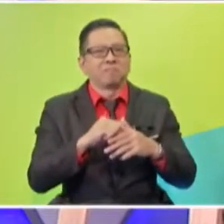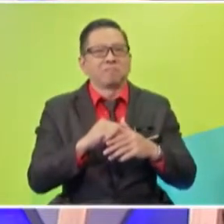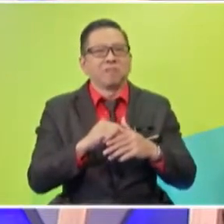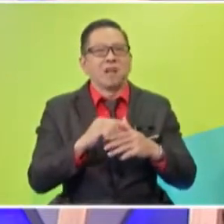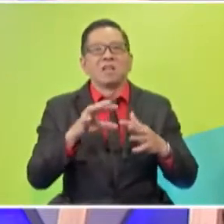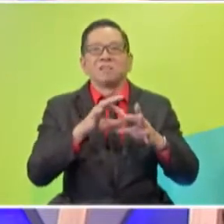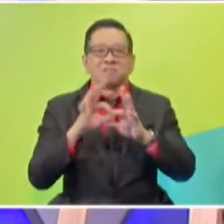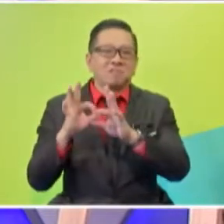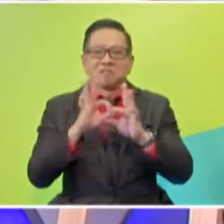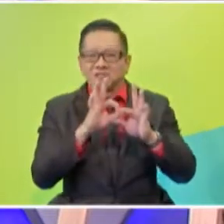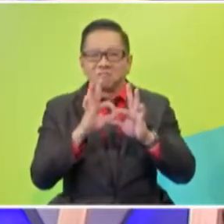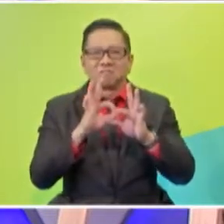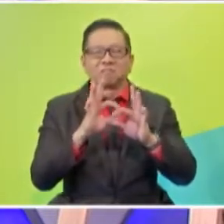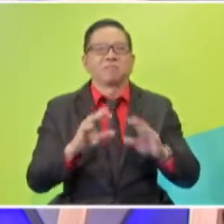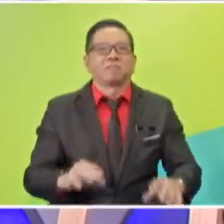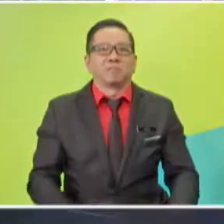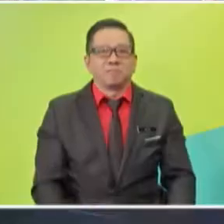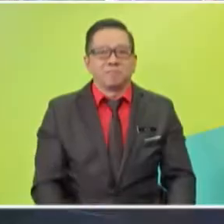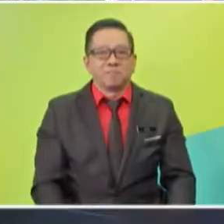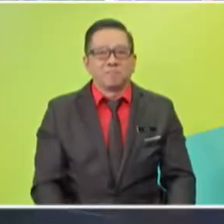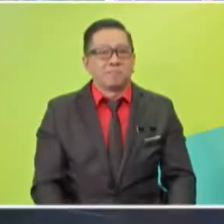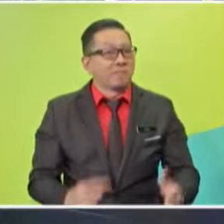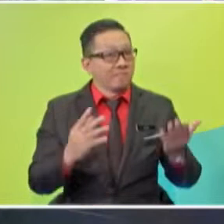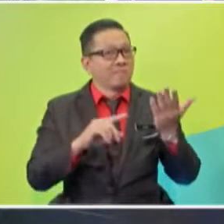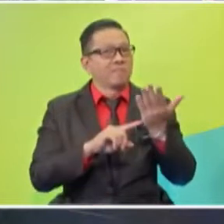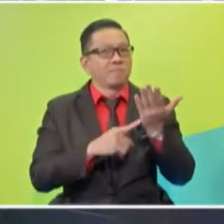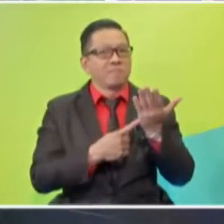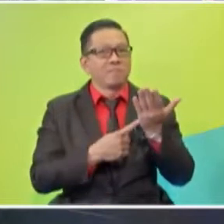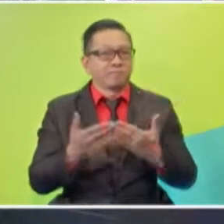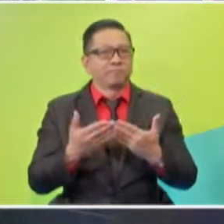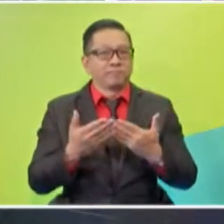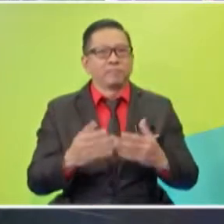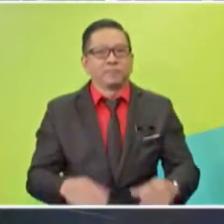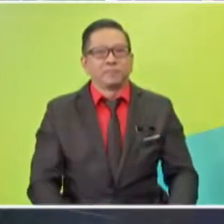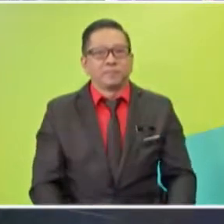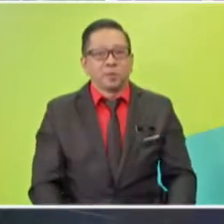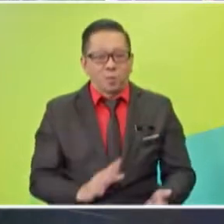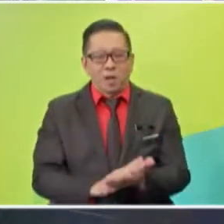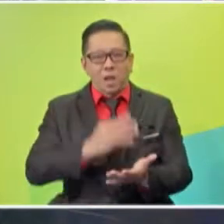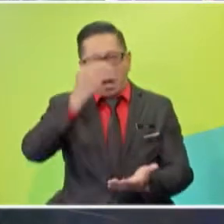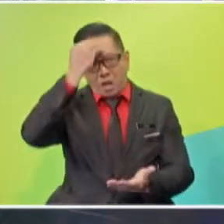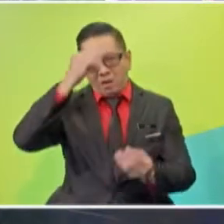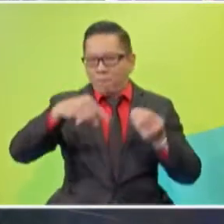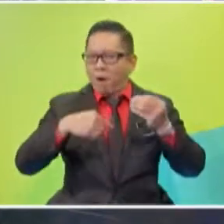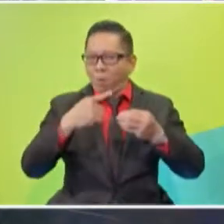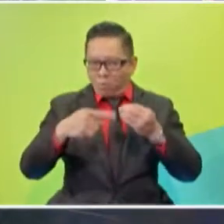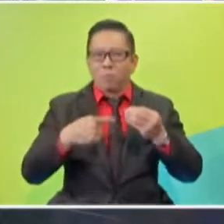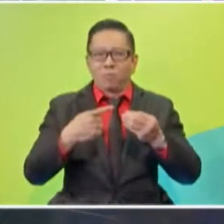That's what we call interaction among animals. All right. So, let's begin. Yeah, sure, Sean. Come on. So, we are going to learn about